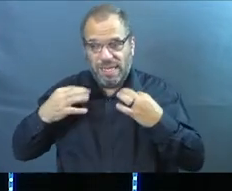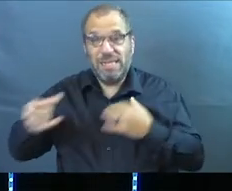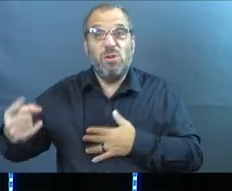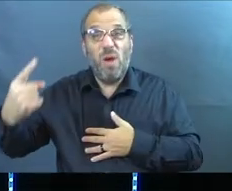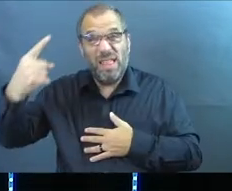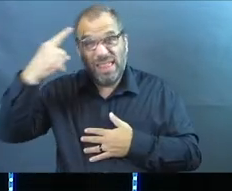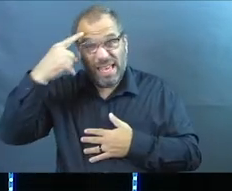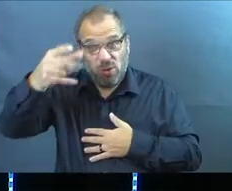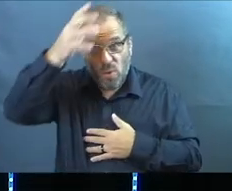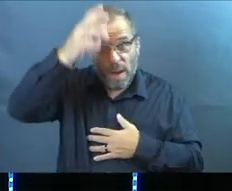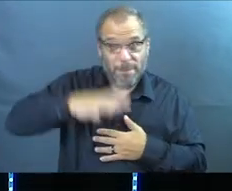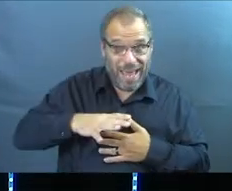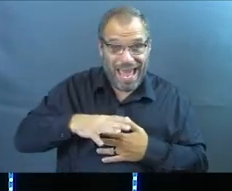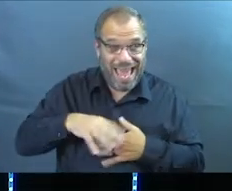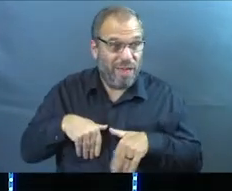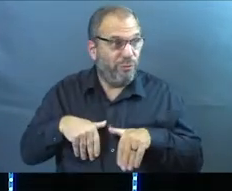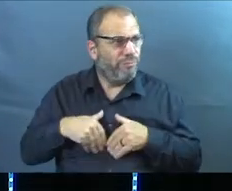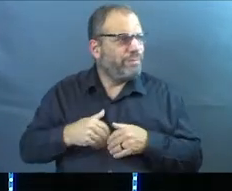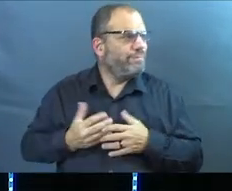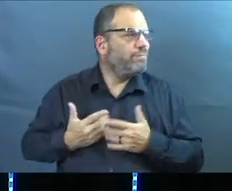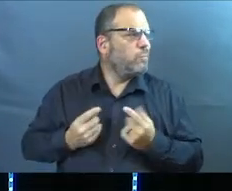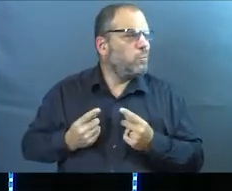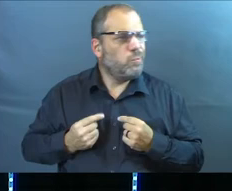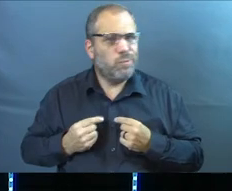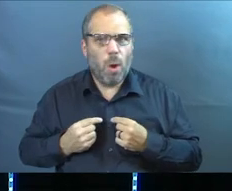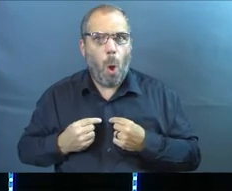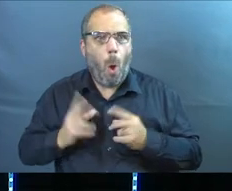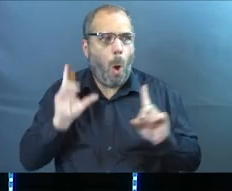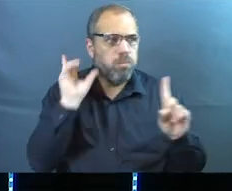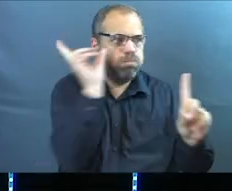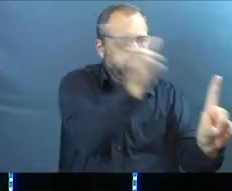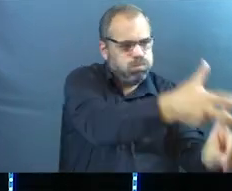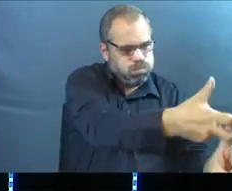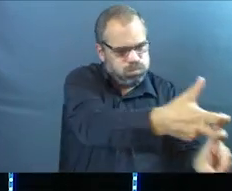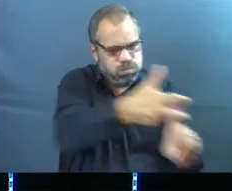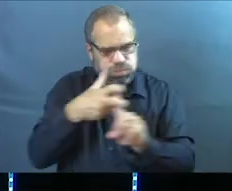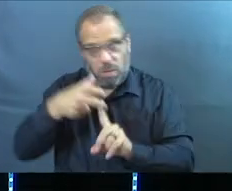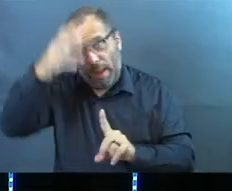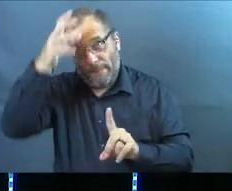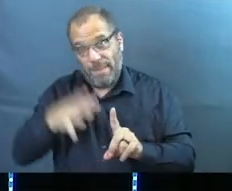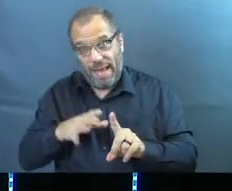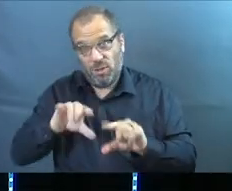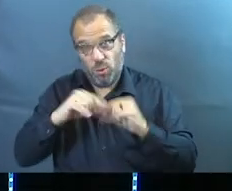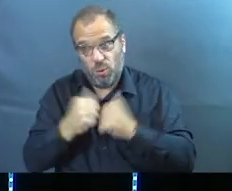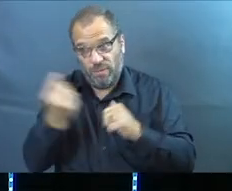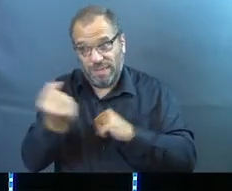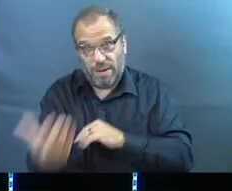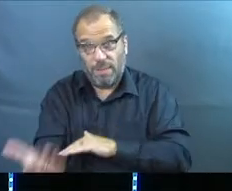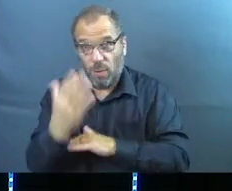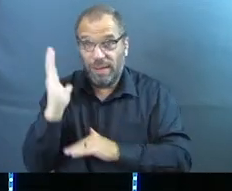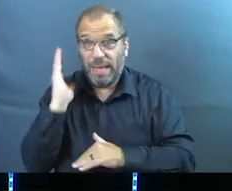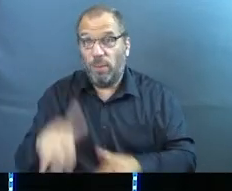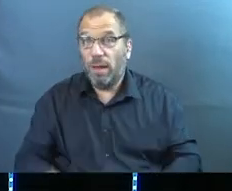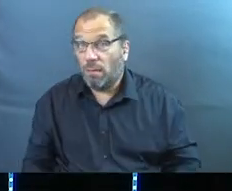think that you're a guy who's not plugged into community yet they will pull you into the men's group for Saturday mornings.